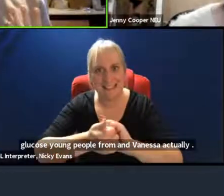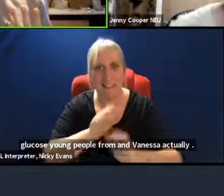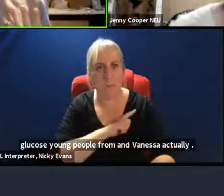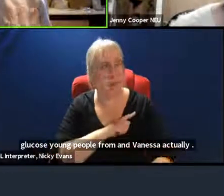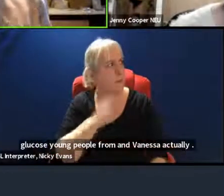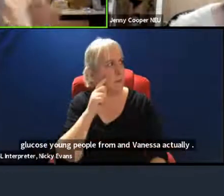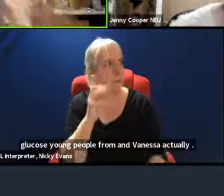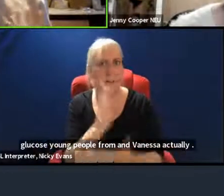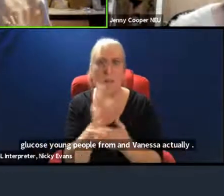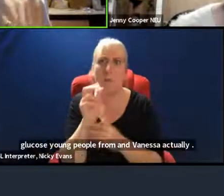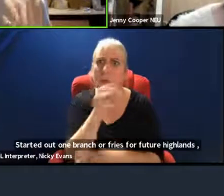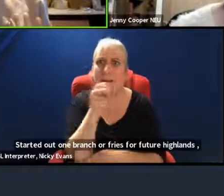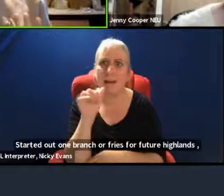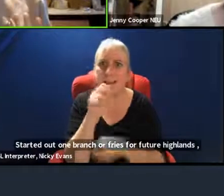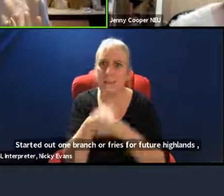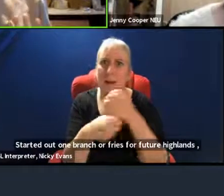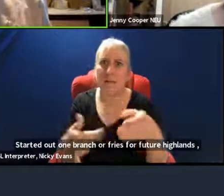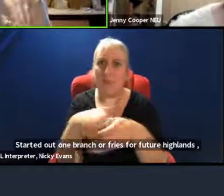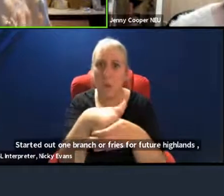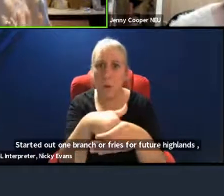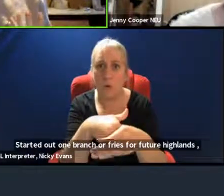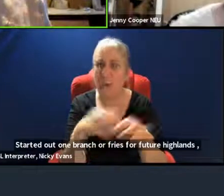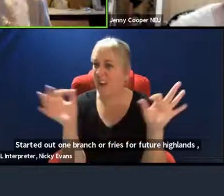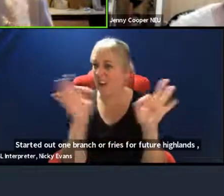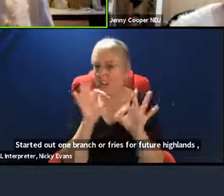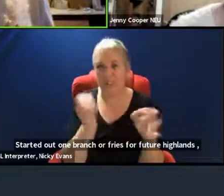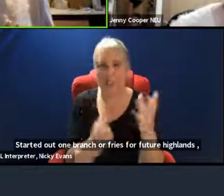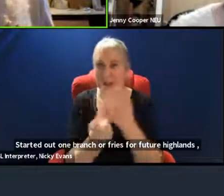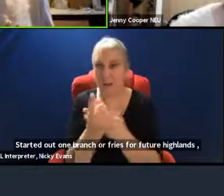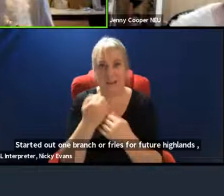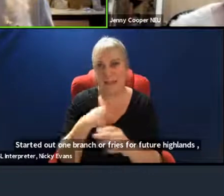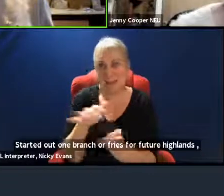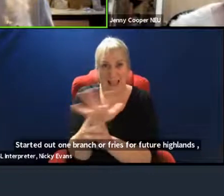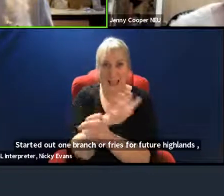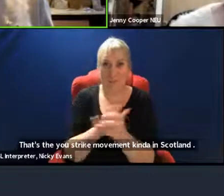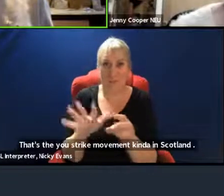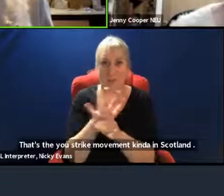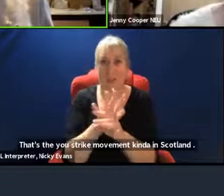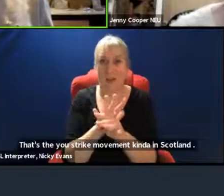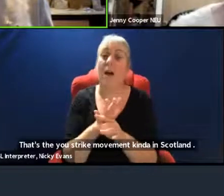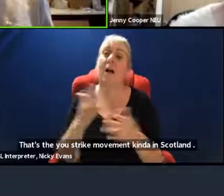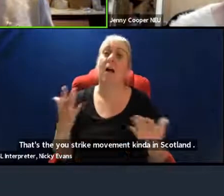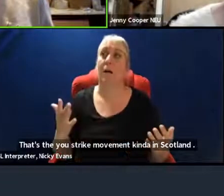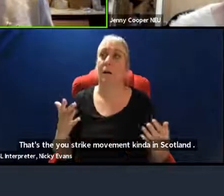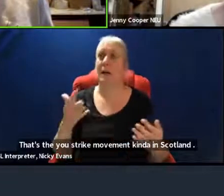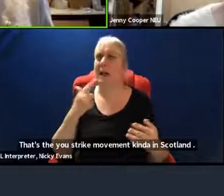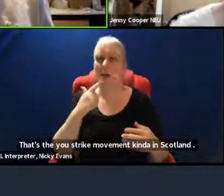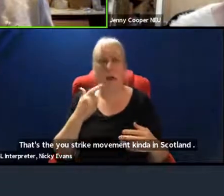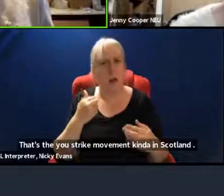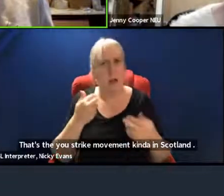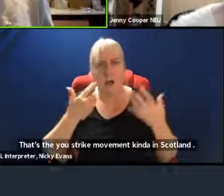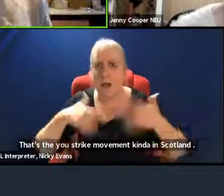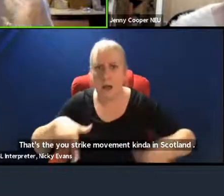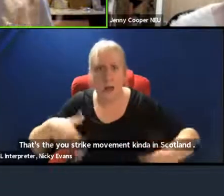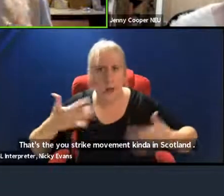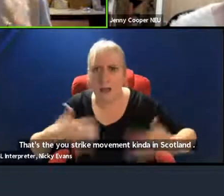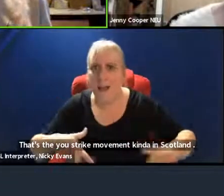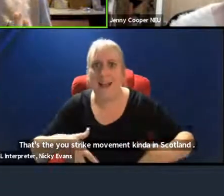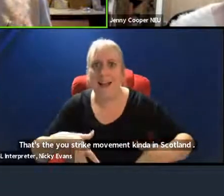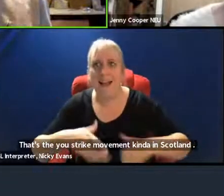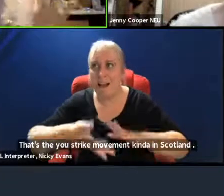involved with something and these types of things never really happen where I'm from. And it just really was a great first insight into activism